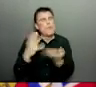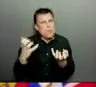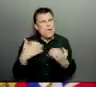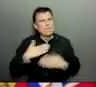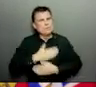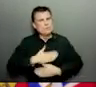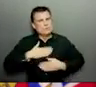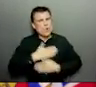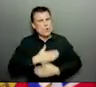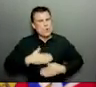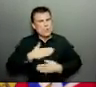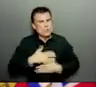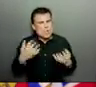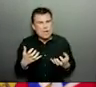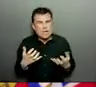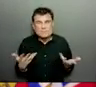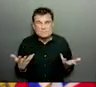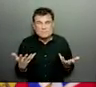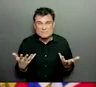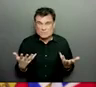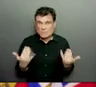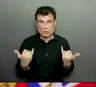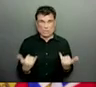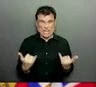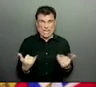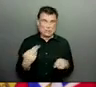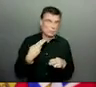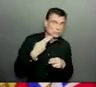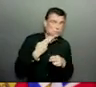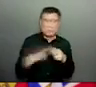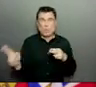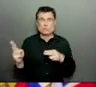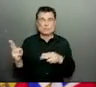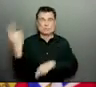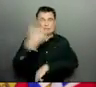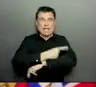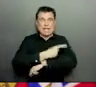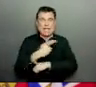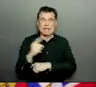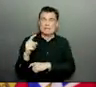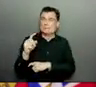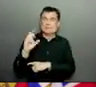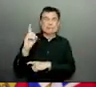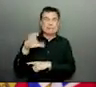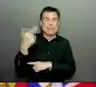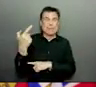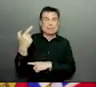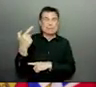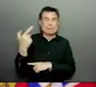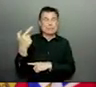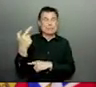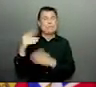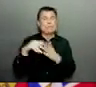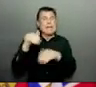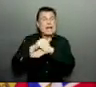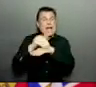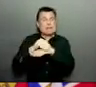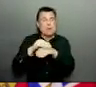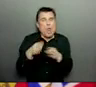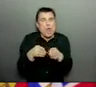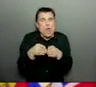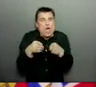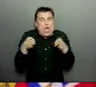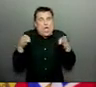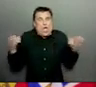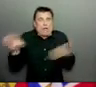break they deserve to. Let's all share some light with our health care workers and show them we care for them as much as they care for